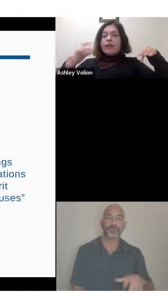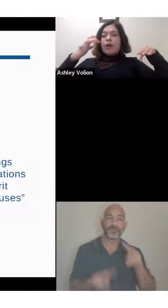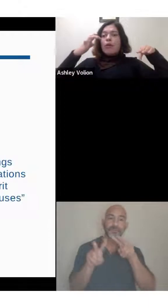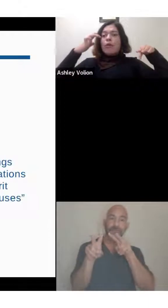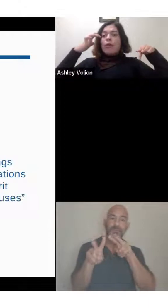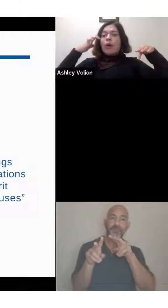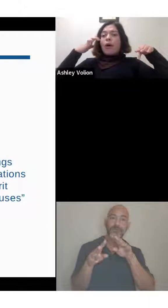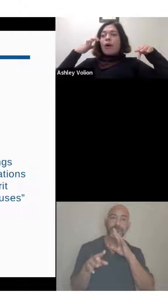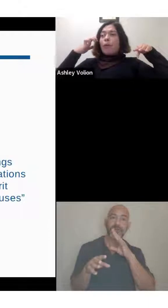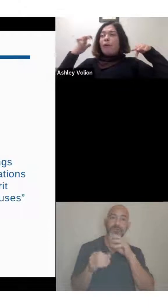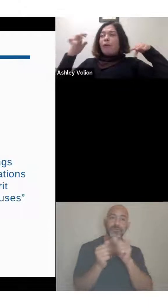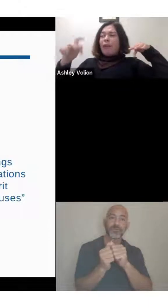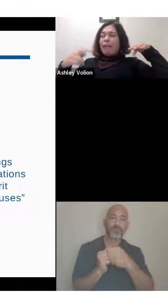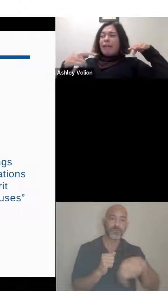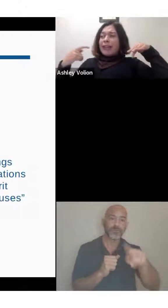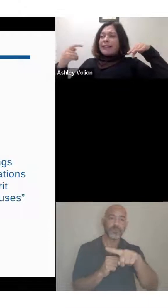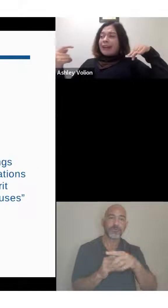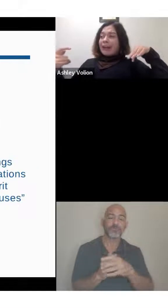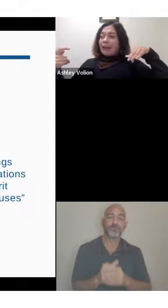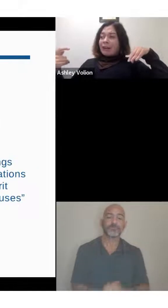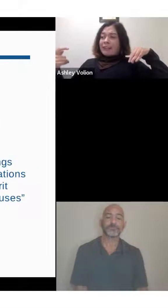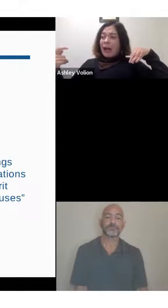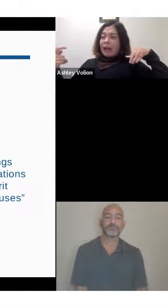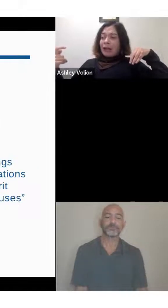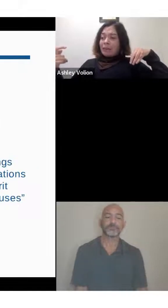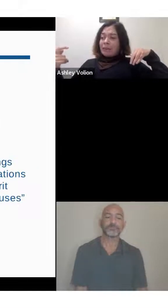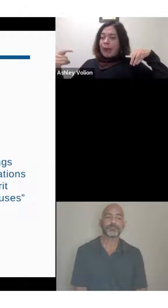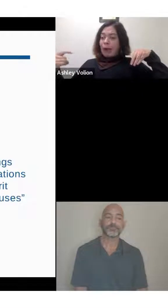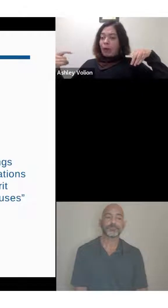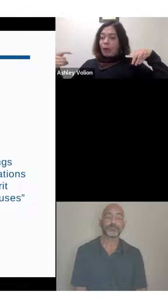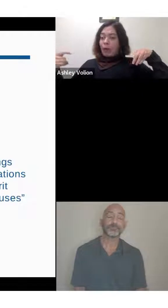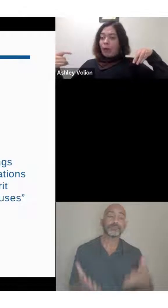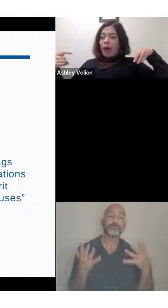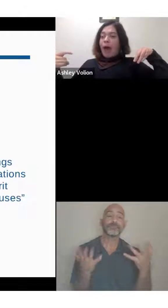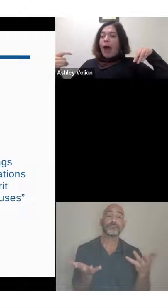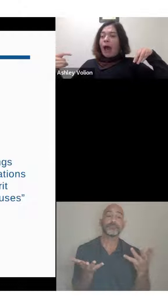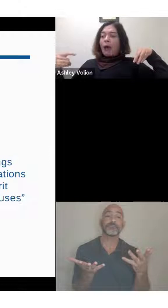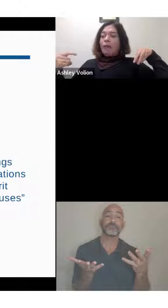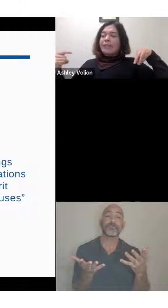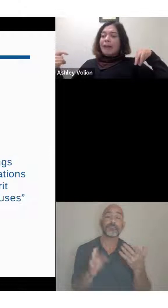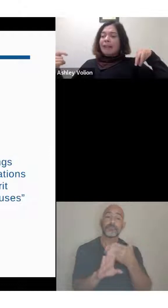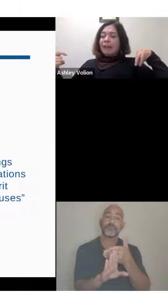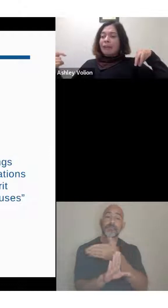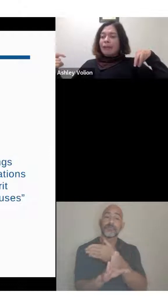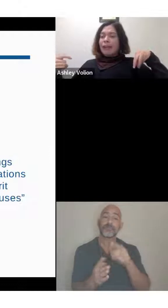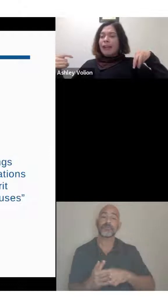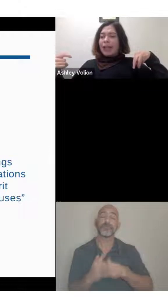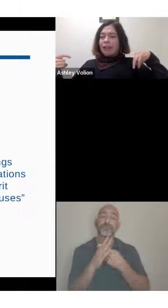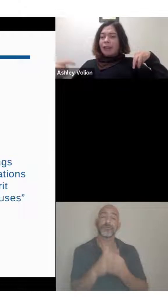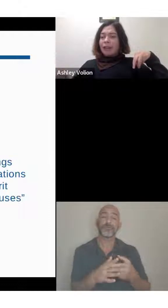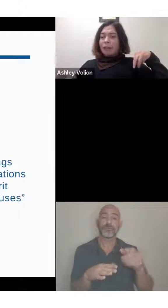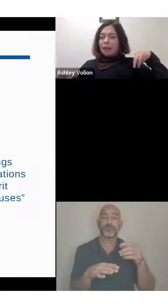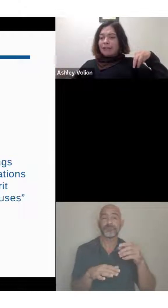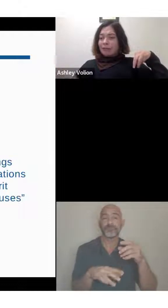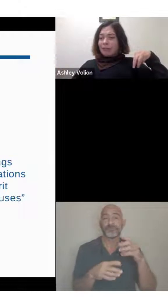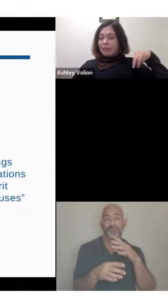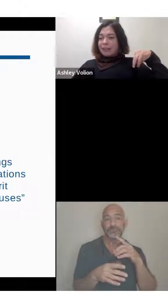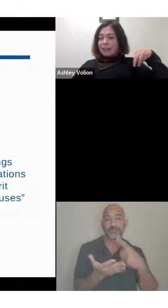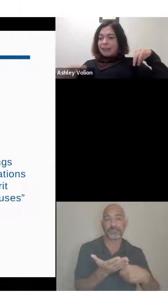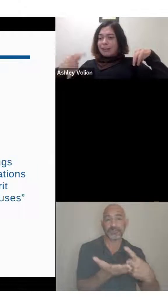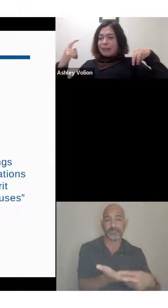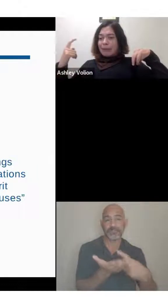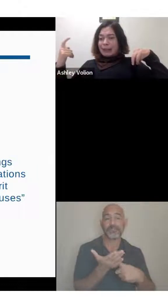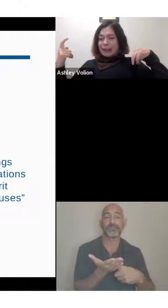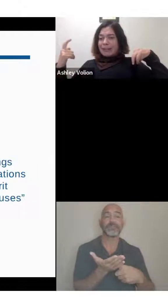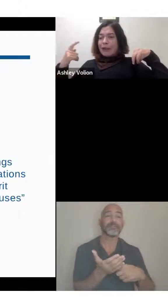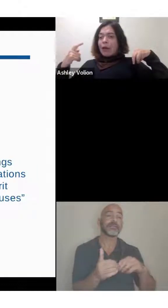So before we get started on talking about how to best communicate with persons with